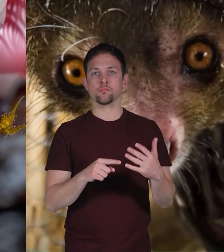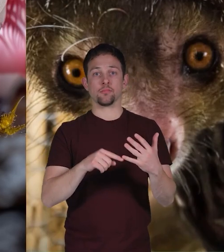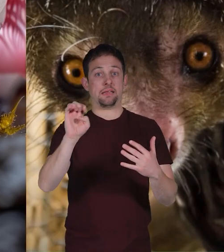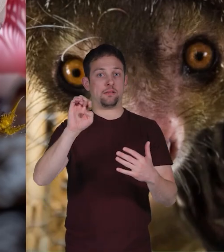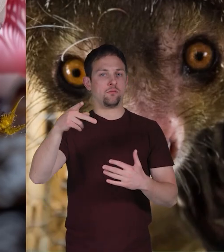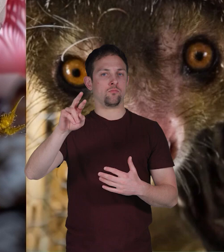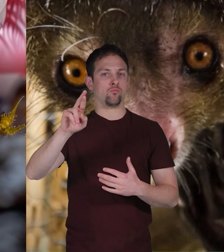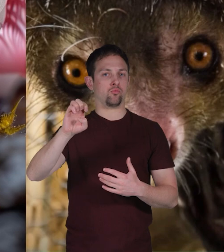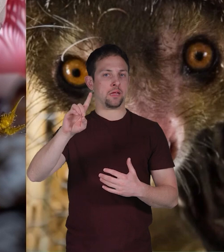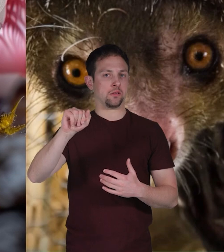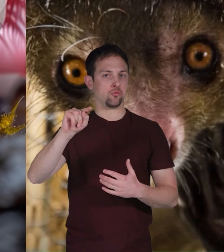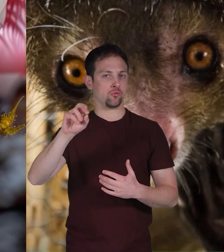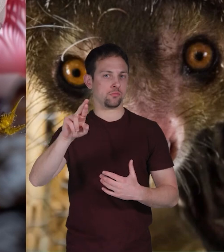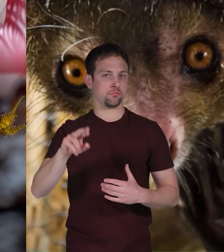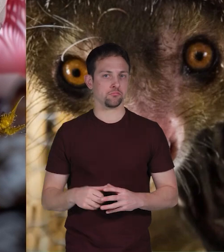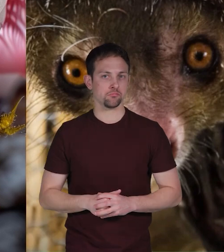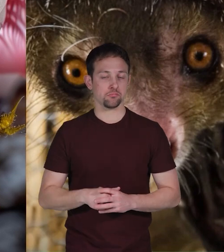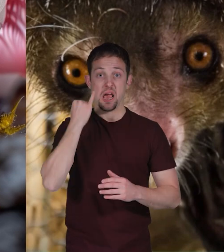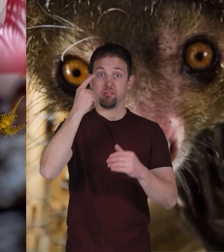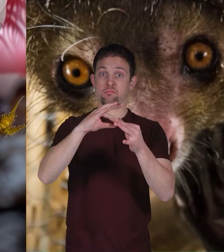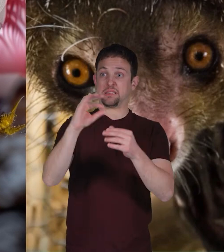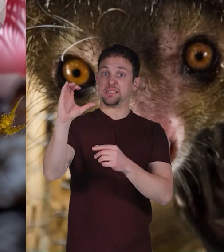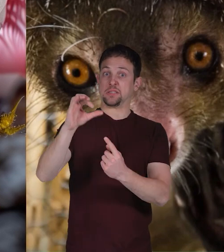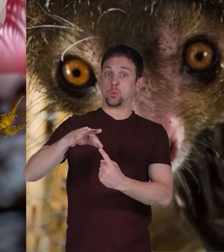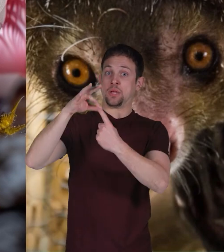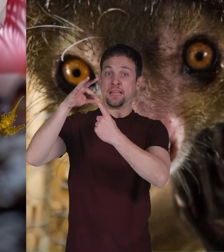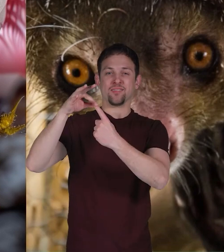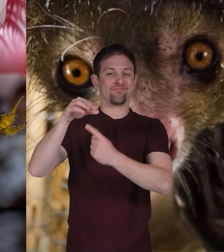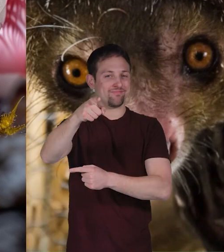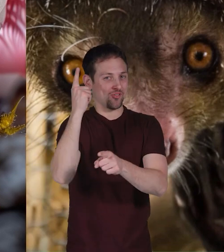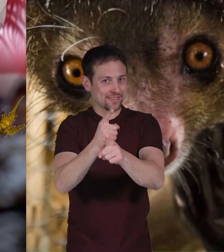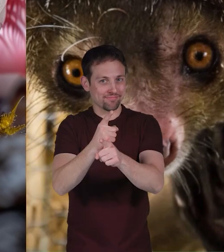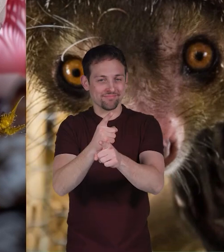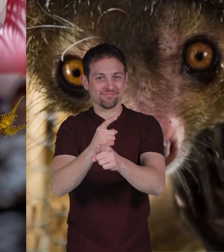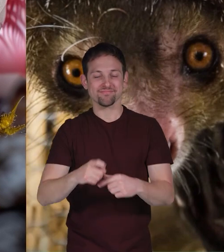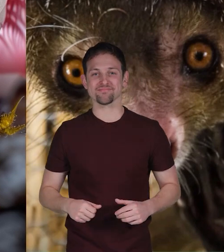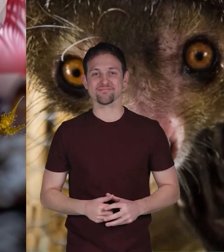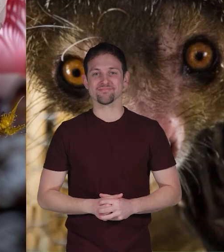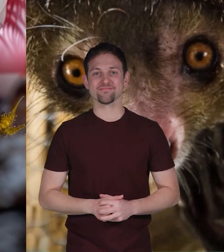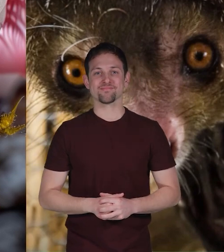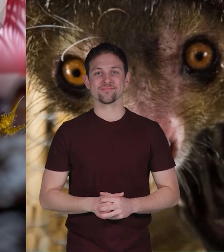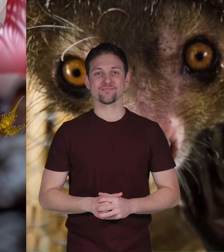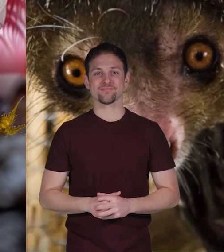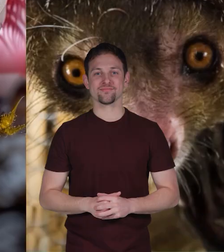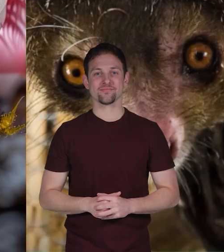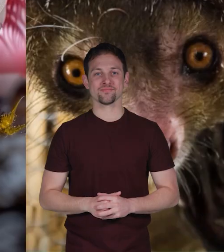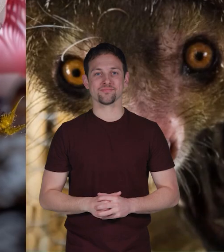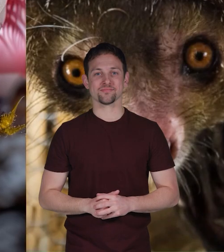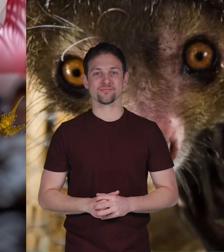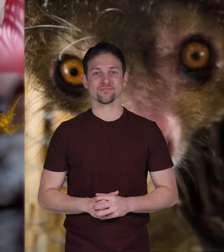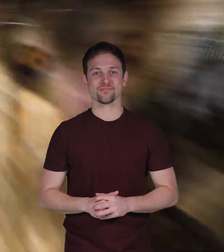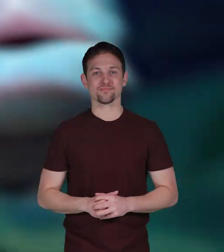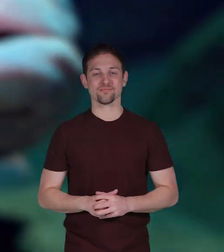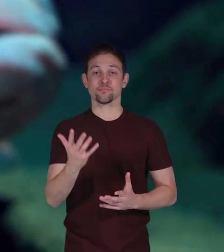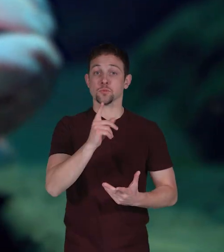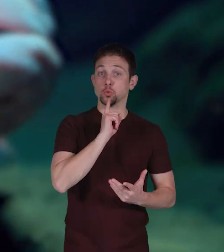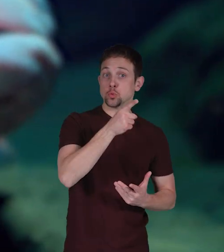e predator if you said c unique you are correct